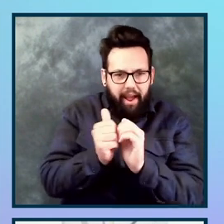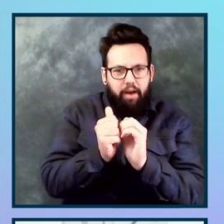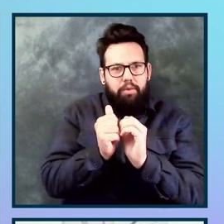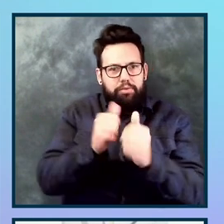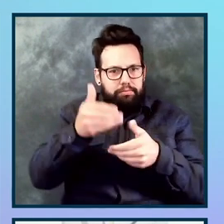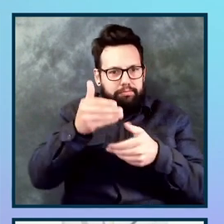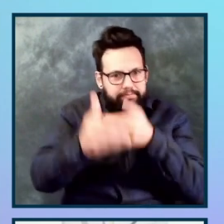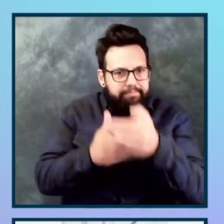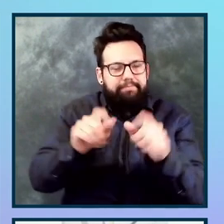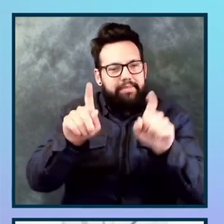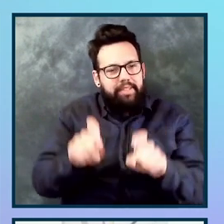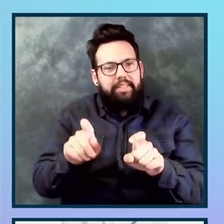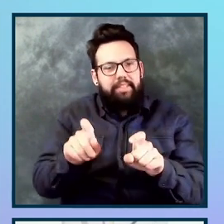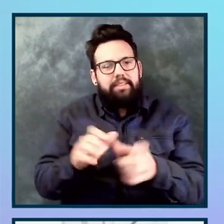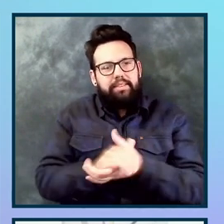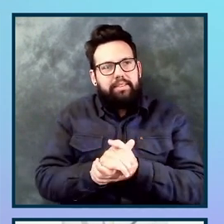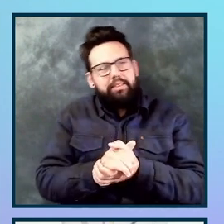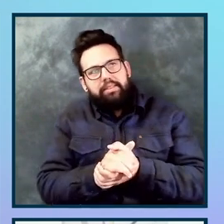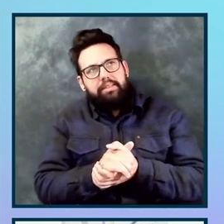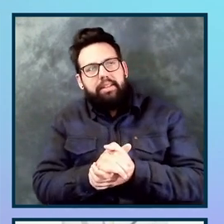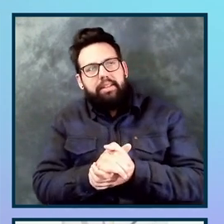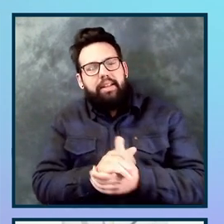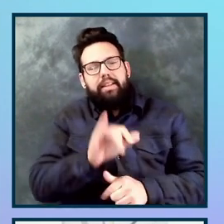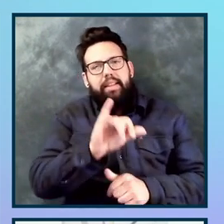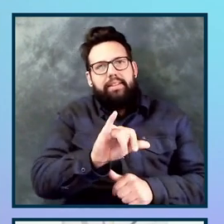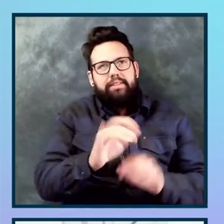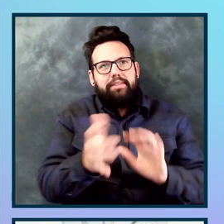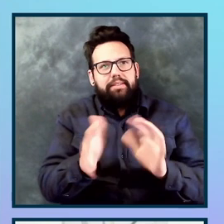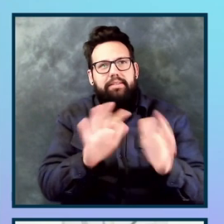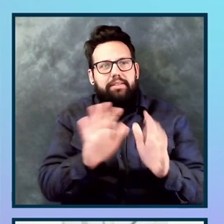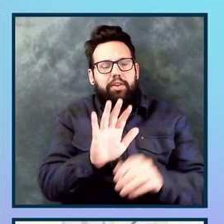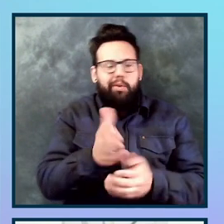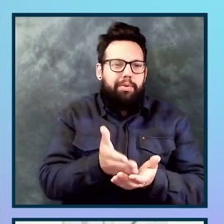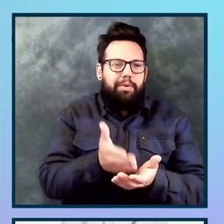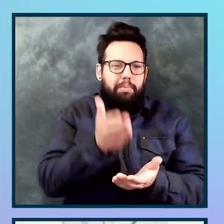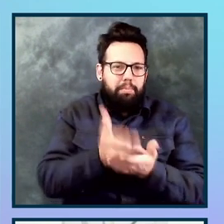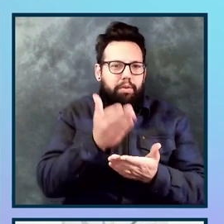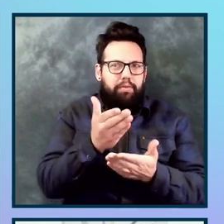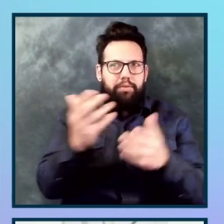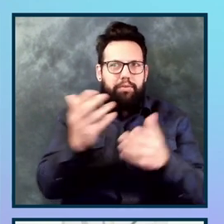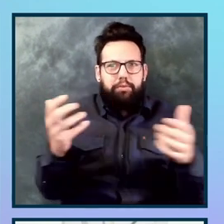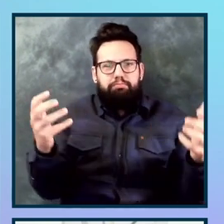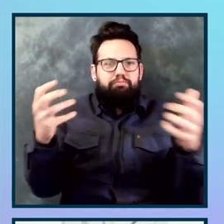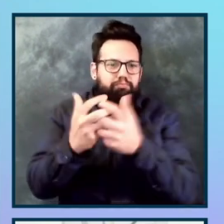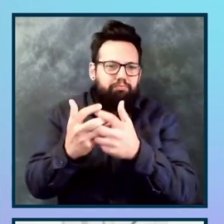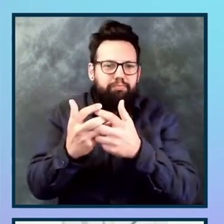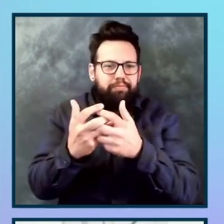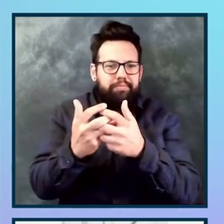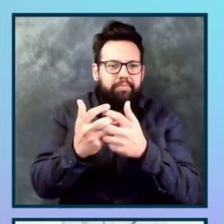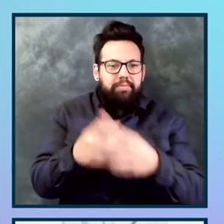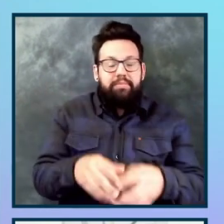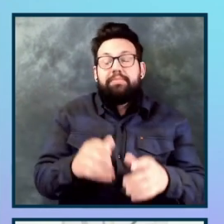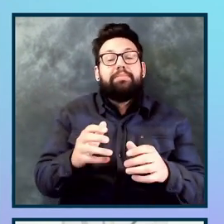your conformance, uh, proof, your proof of conformance is all stored. It does it for HTML,